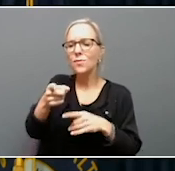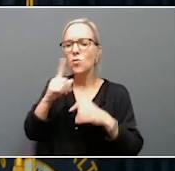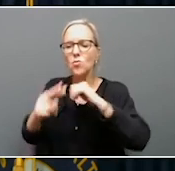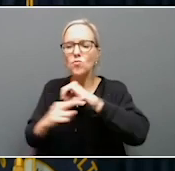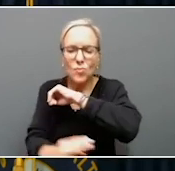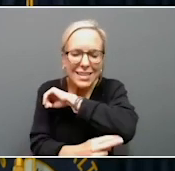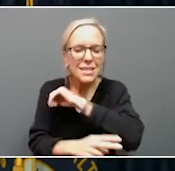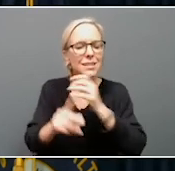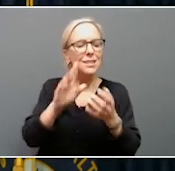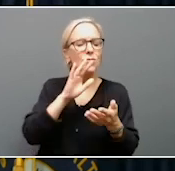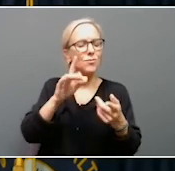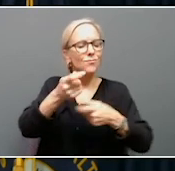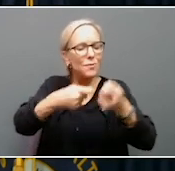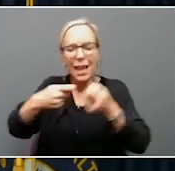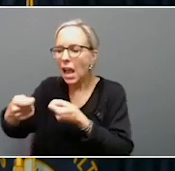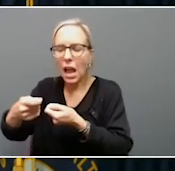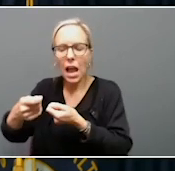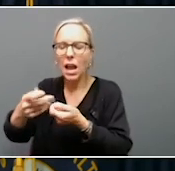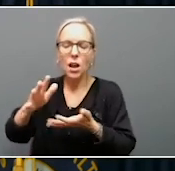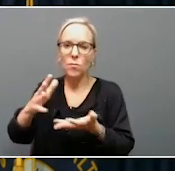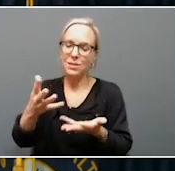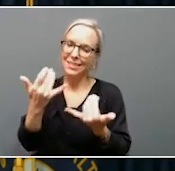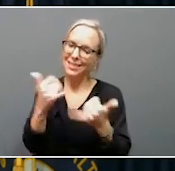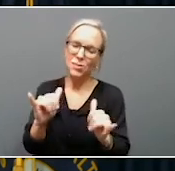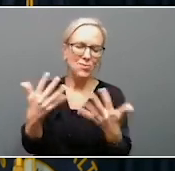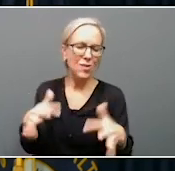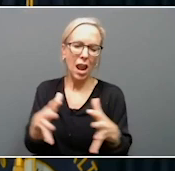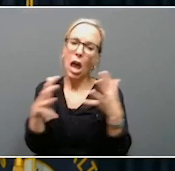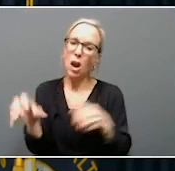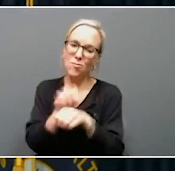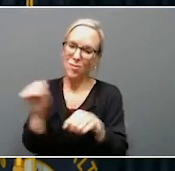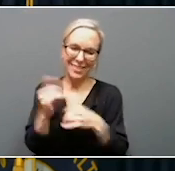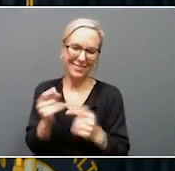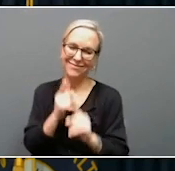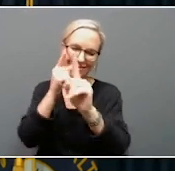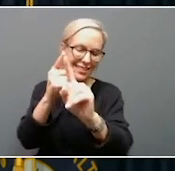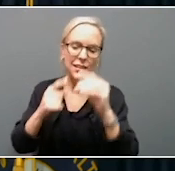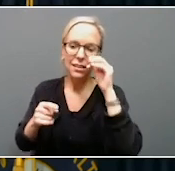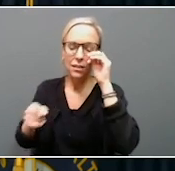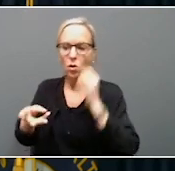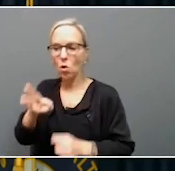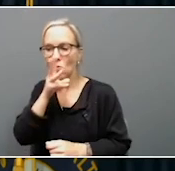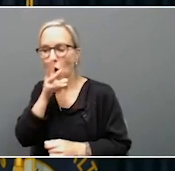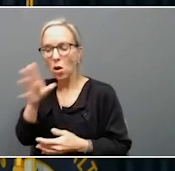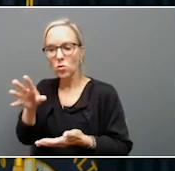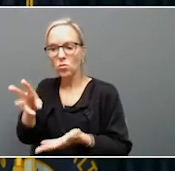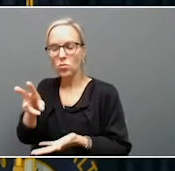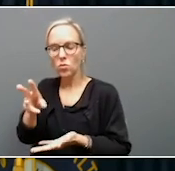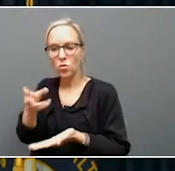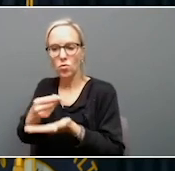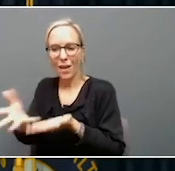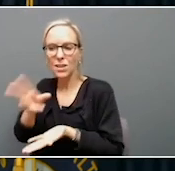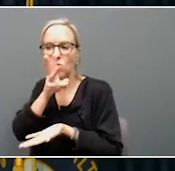wastewater systems we've done, but there is so much work to be done. Remember, just looking at water and wastewater, we believe there's over a billion dollars worth of damage, and